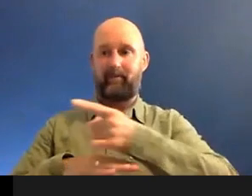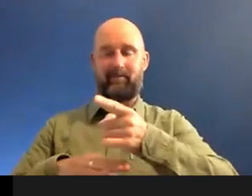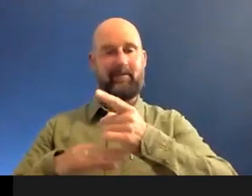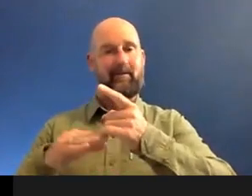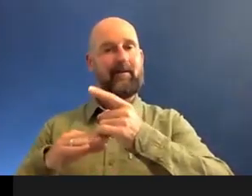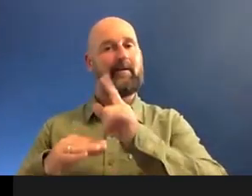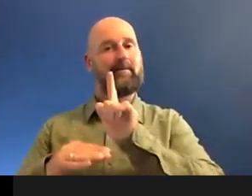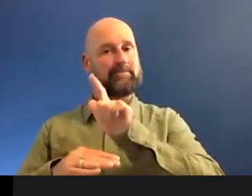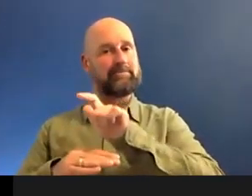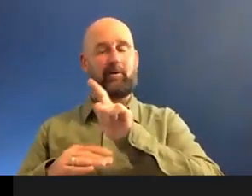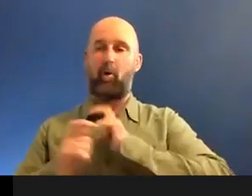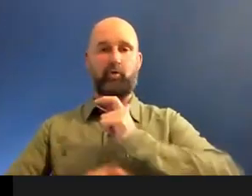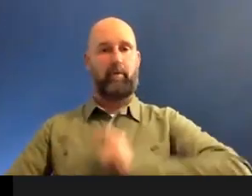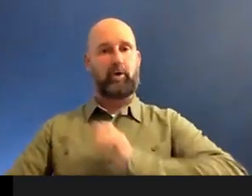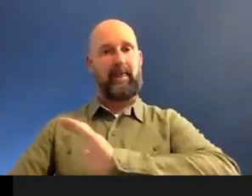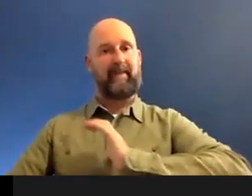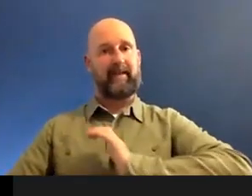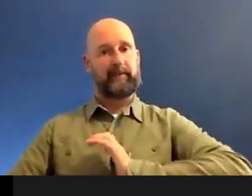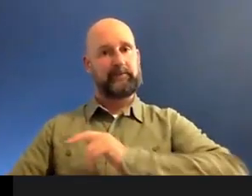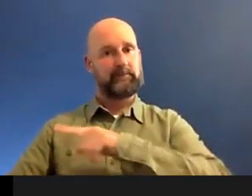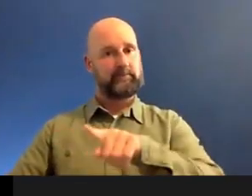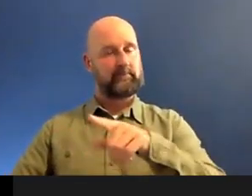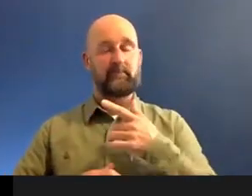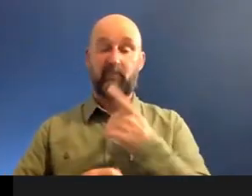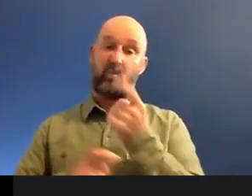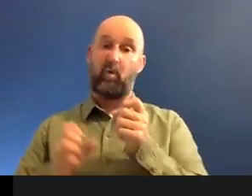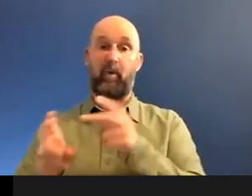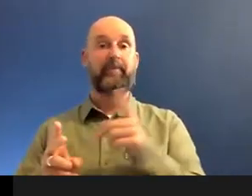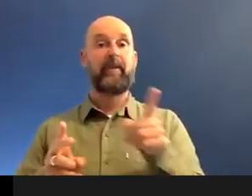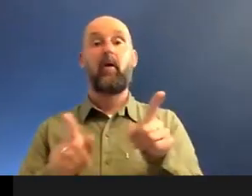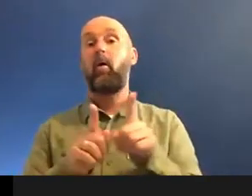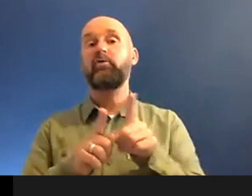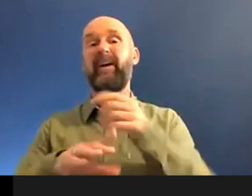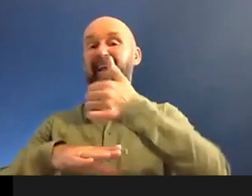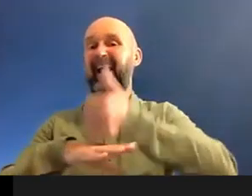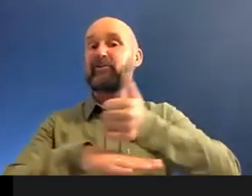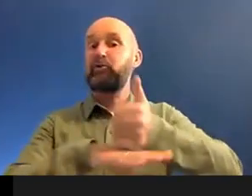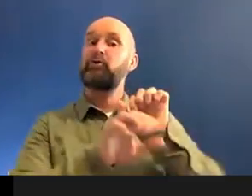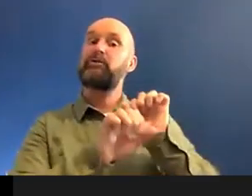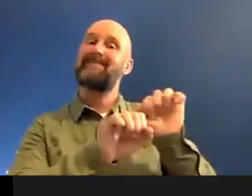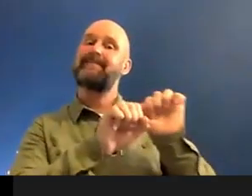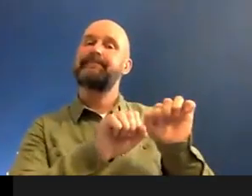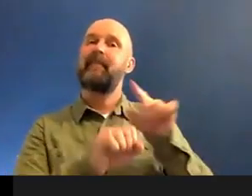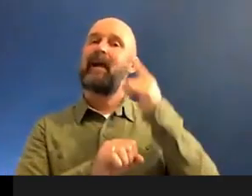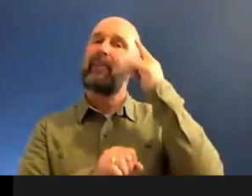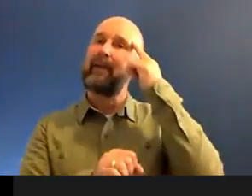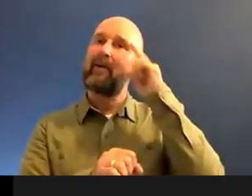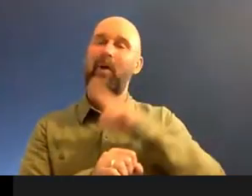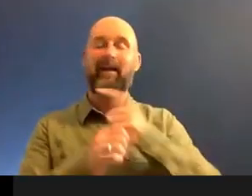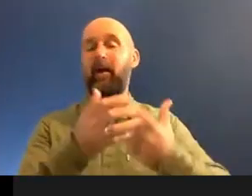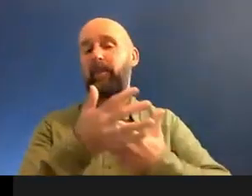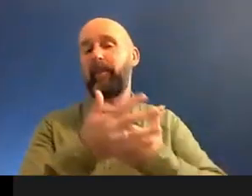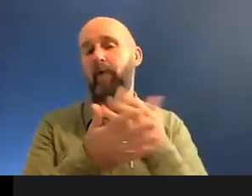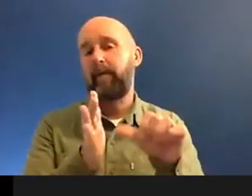personal investment and stuff. But I think, especially now with institutions, I think, especially with the COVID thing,